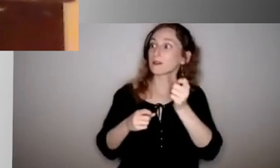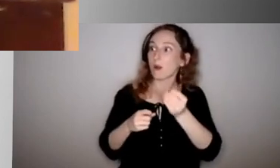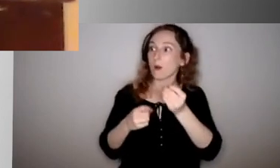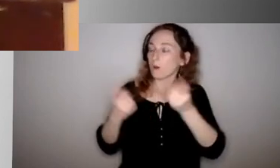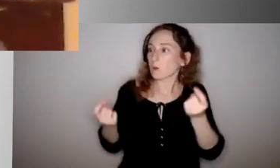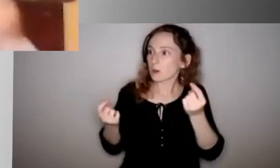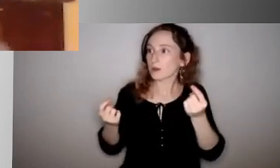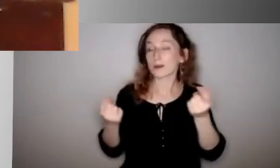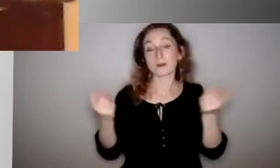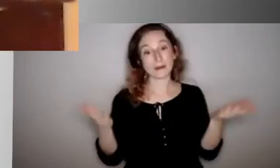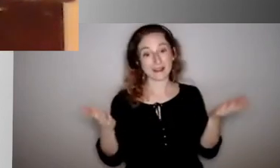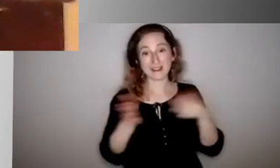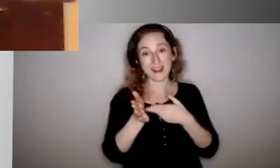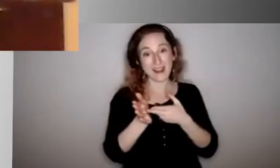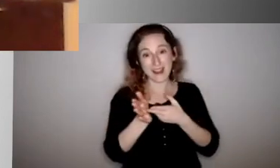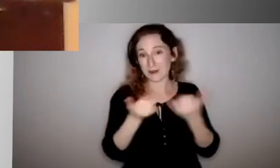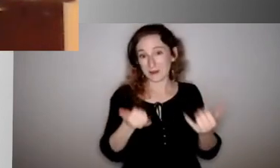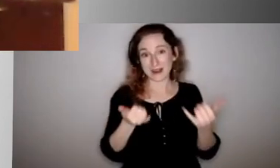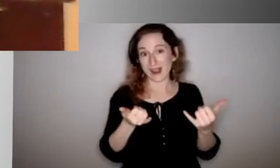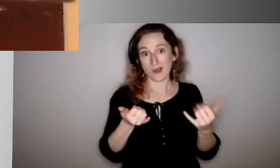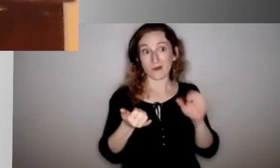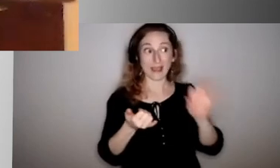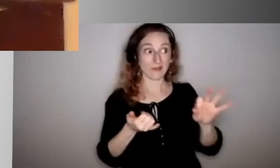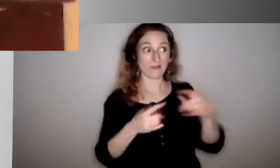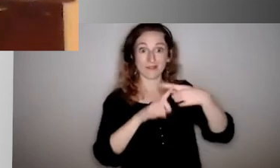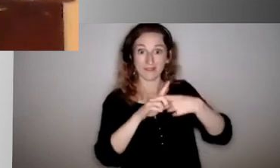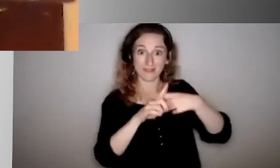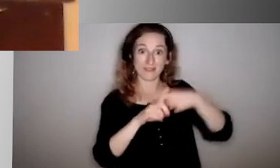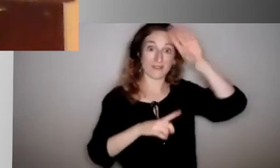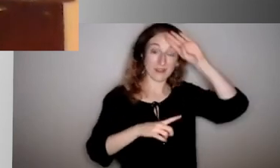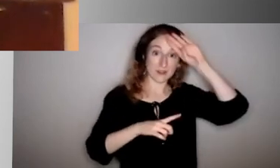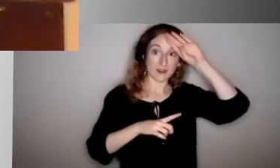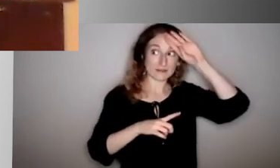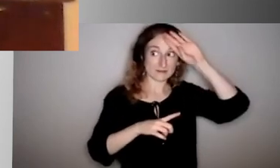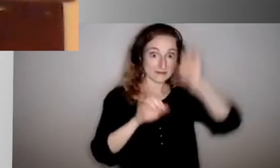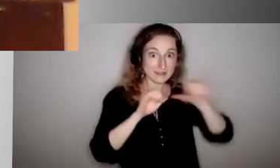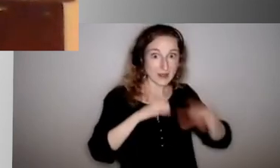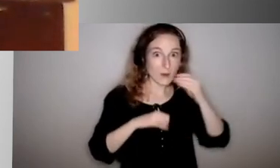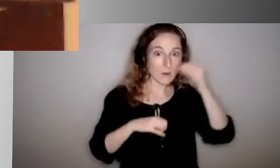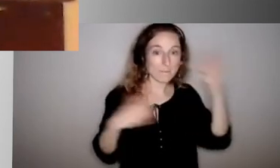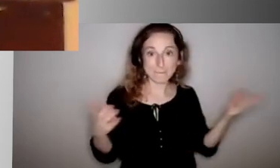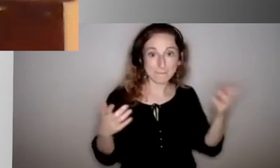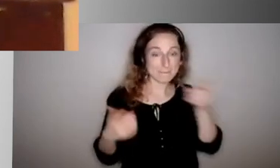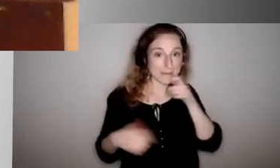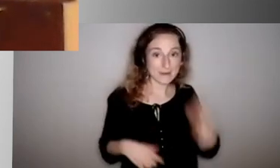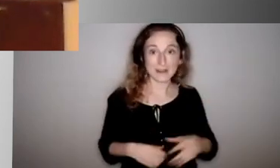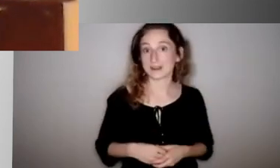And that's, there's no asterisk on that. It's 72 hours fever-free if you get a fever, regardless of the circumstance.